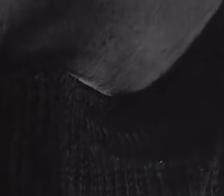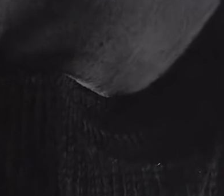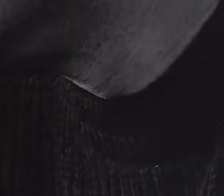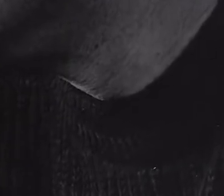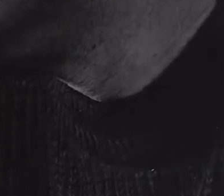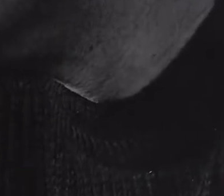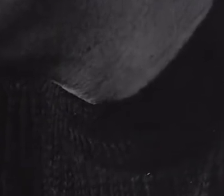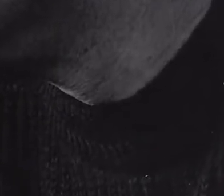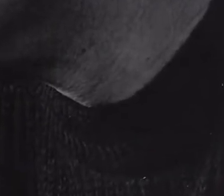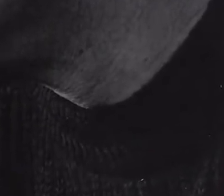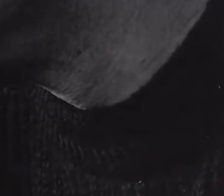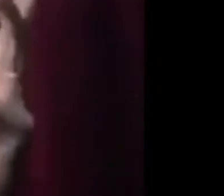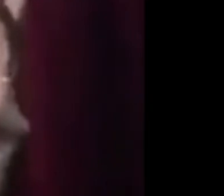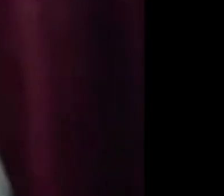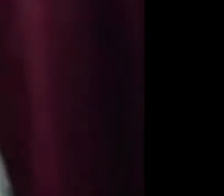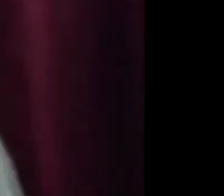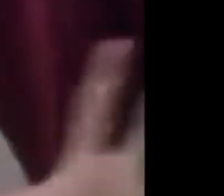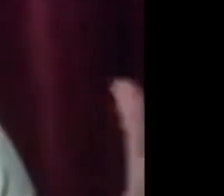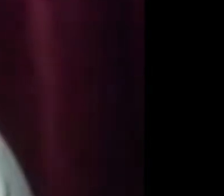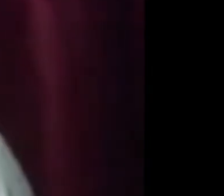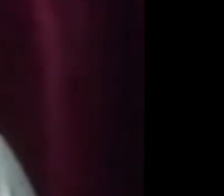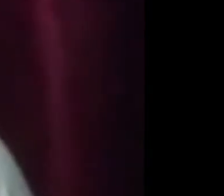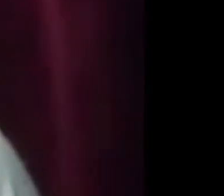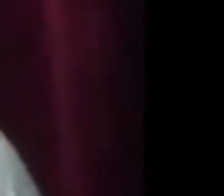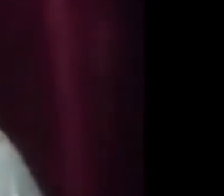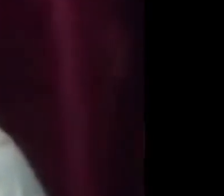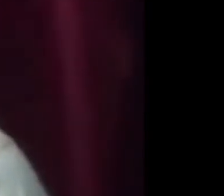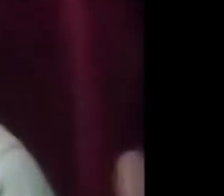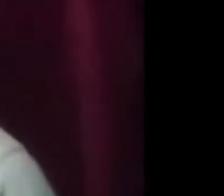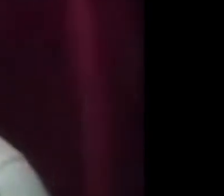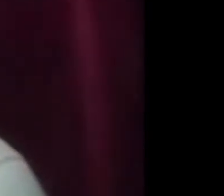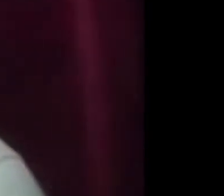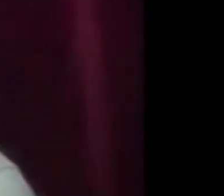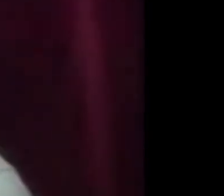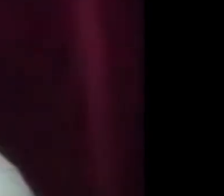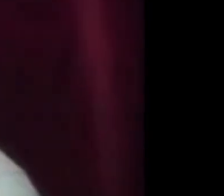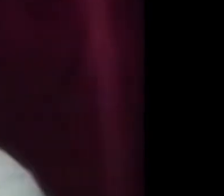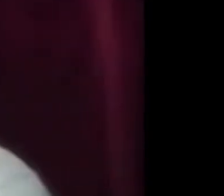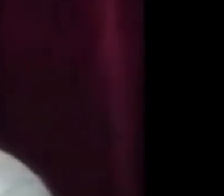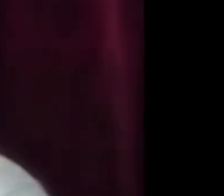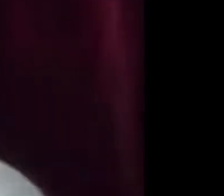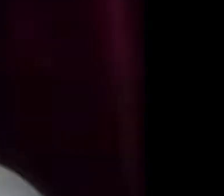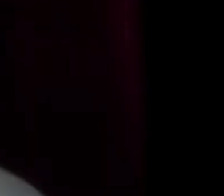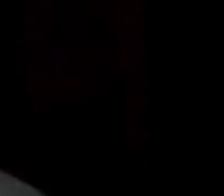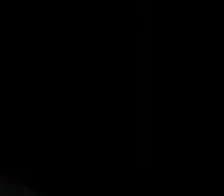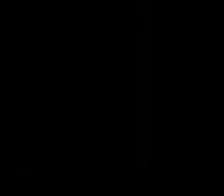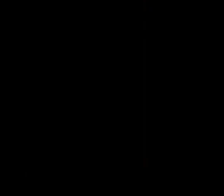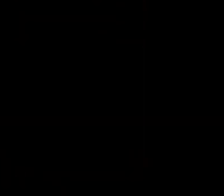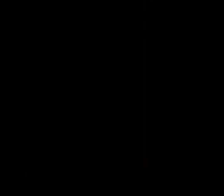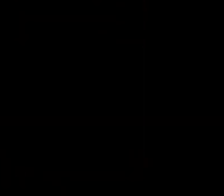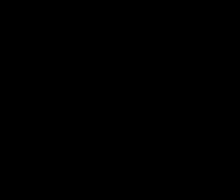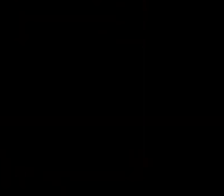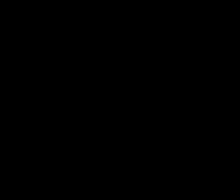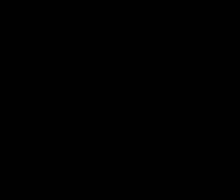discipline, success couldn't be avoided. It's all done within a context of love. That's the beautiful. You see?